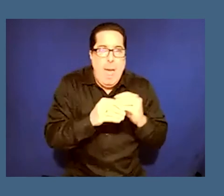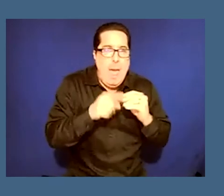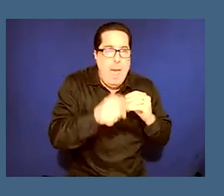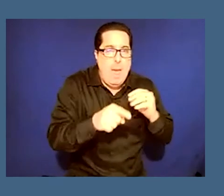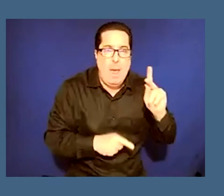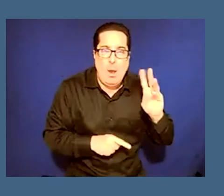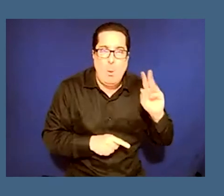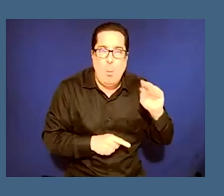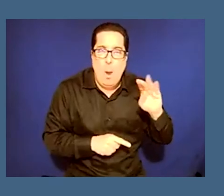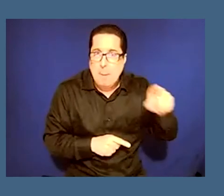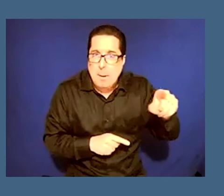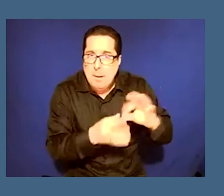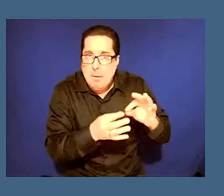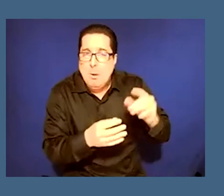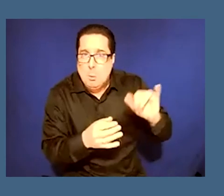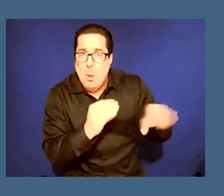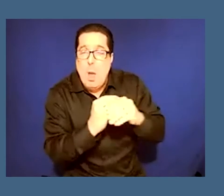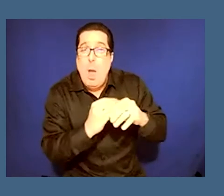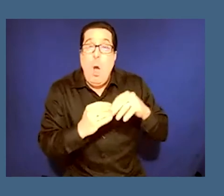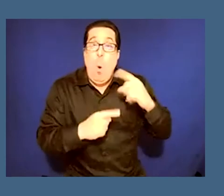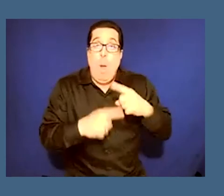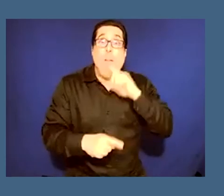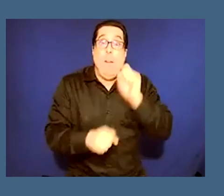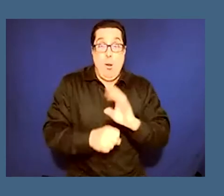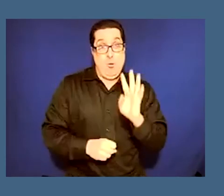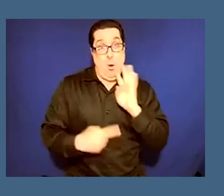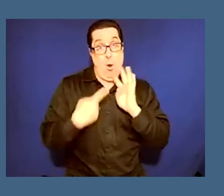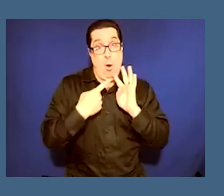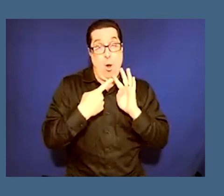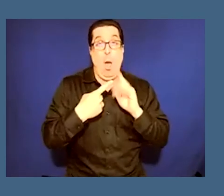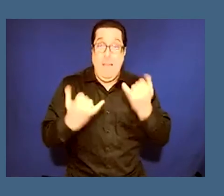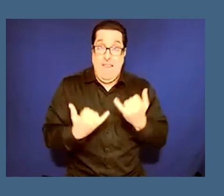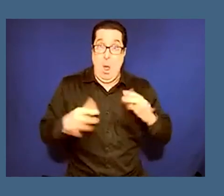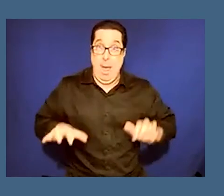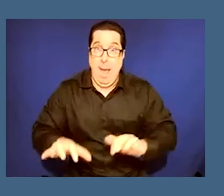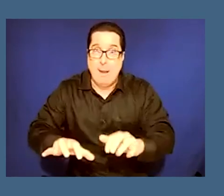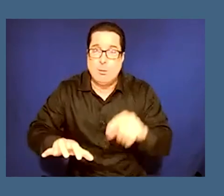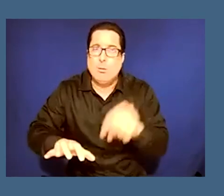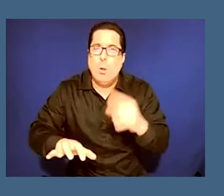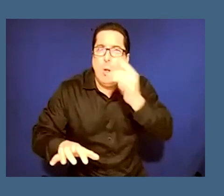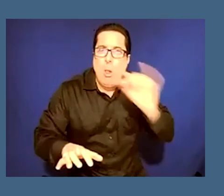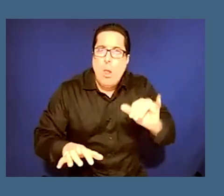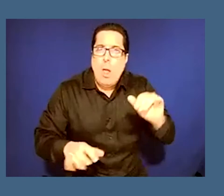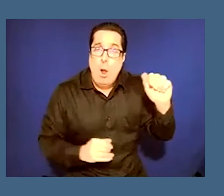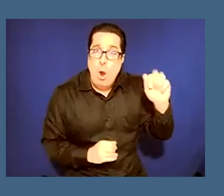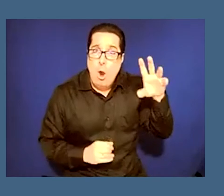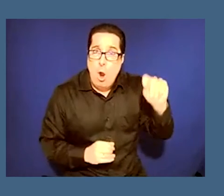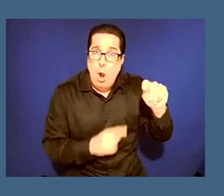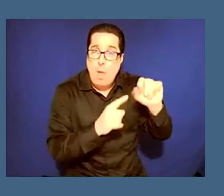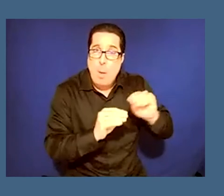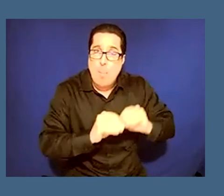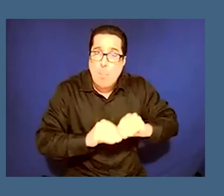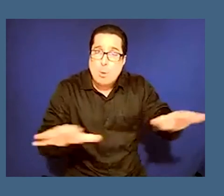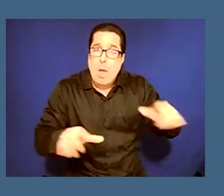i'm wondering what when the rubber hits the road and and we're talking about art that's put out for public